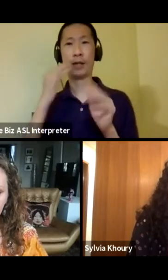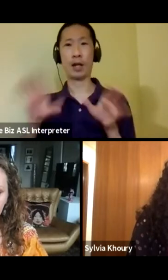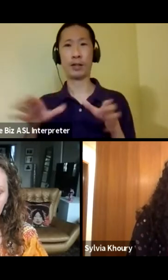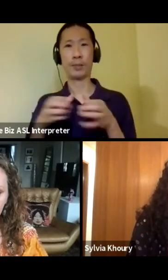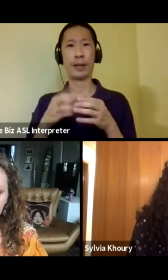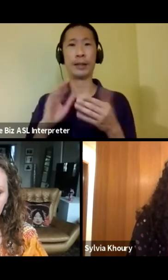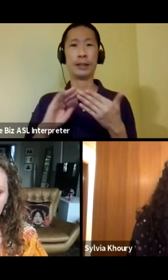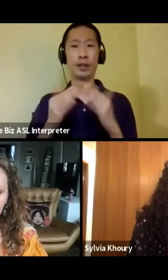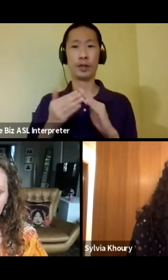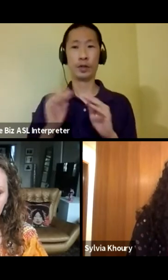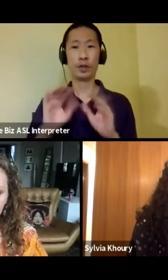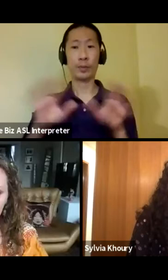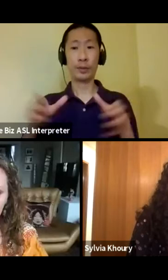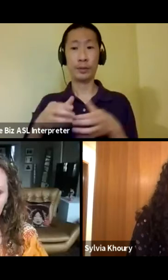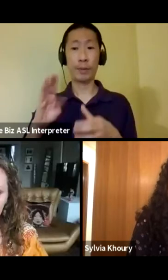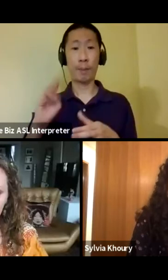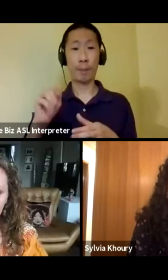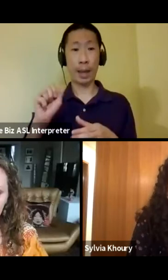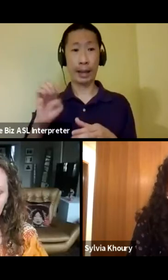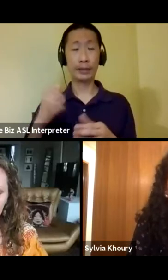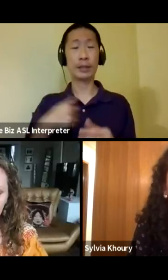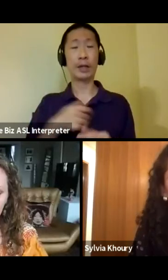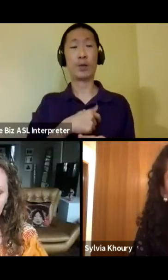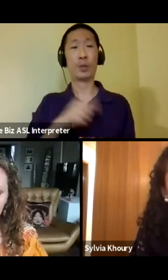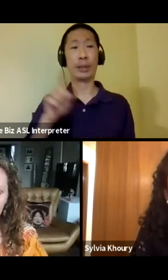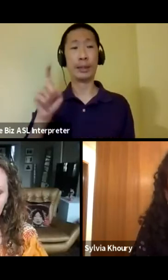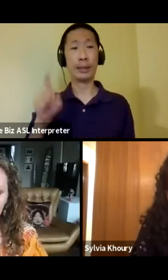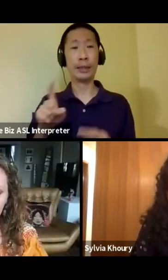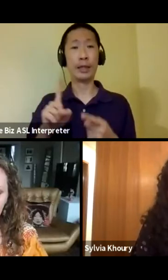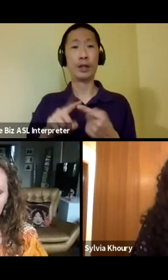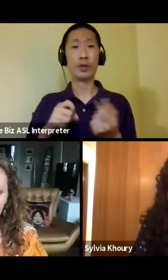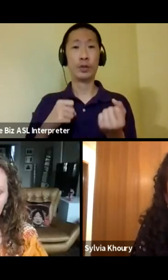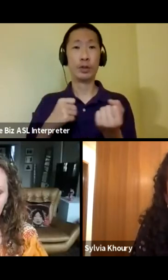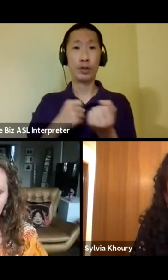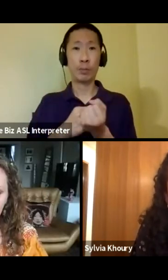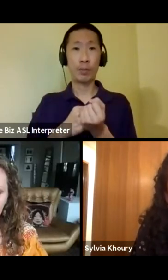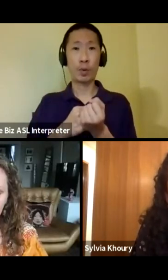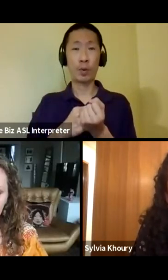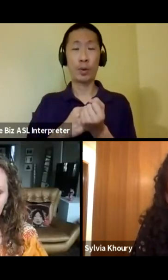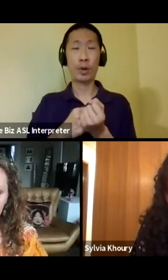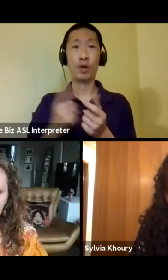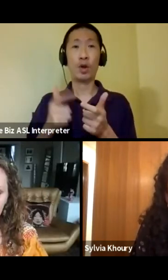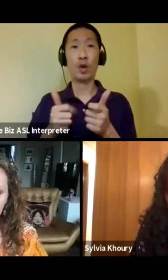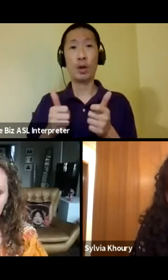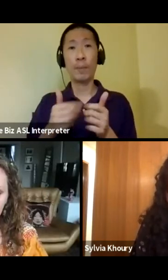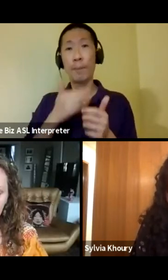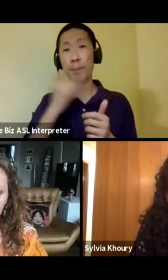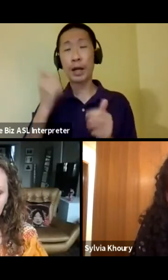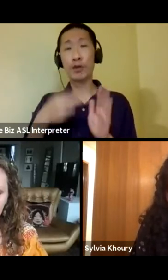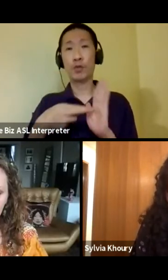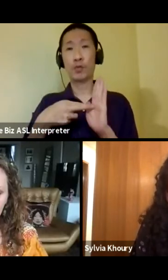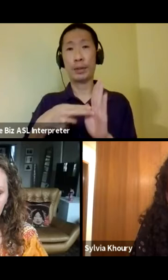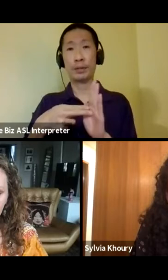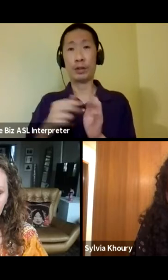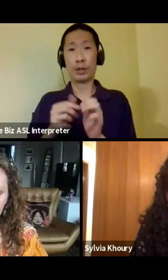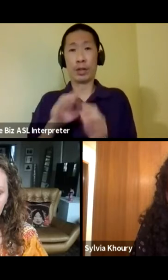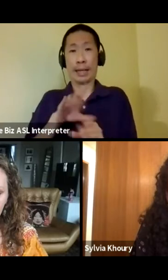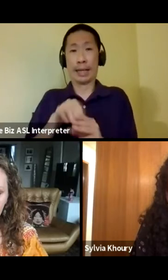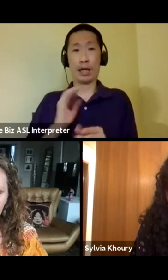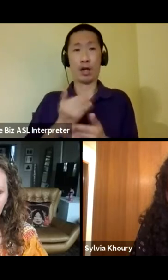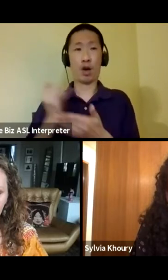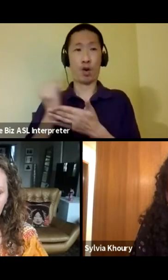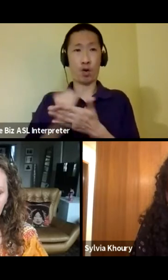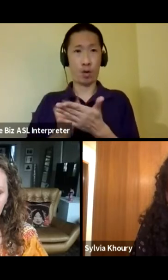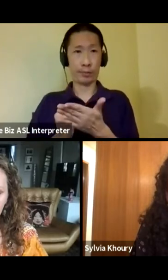community base that we need to, uh, to support greater and more accurate representation across our art. Um,